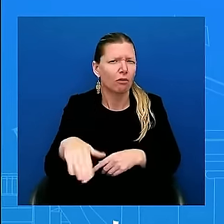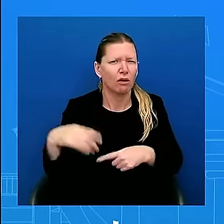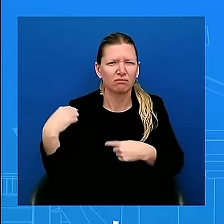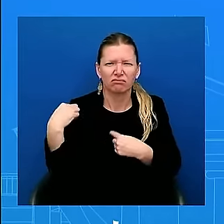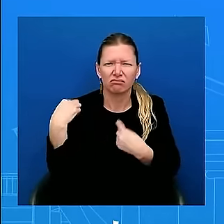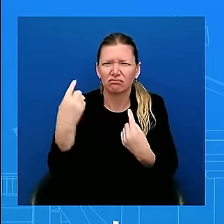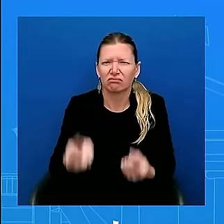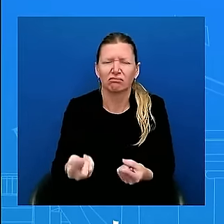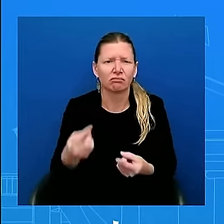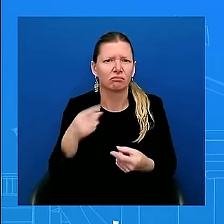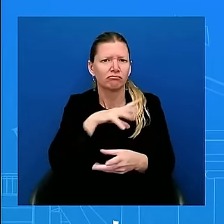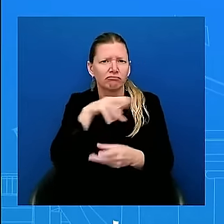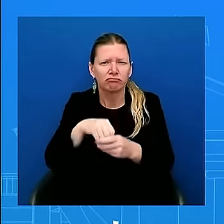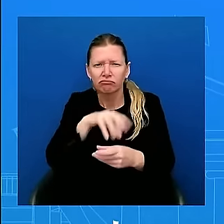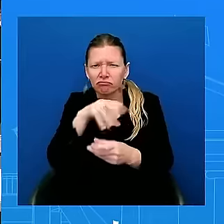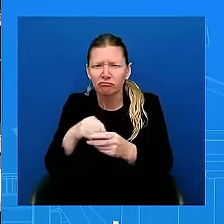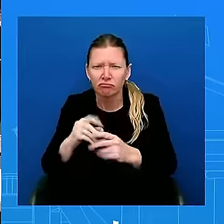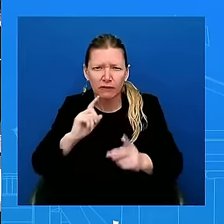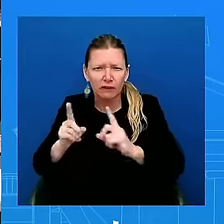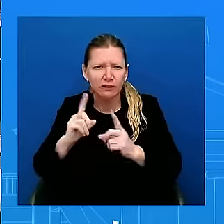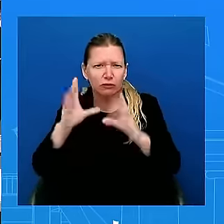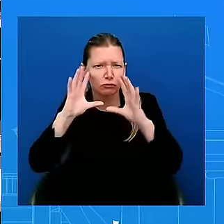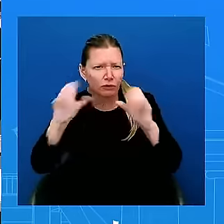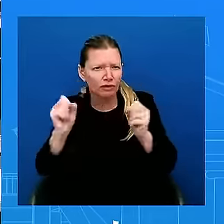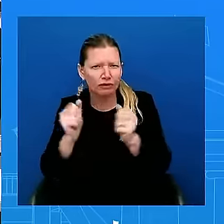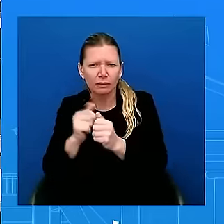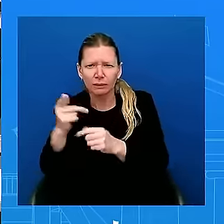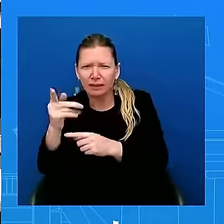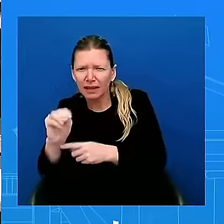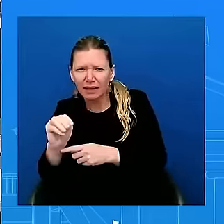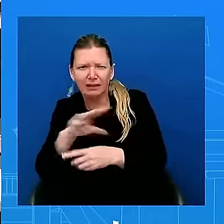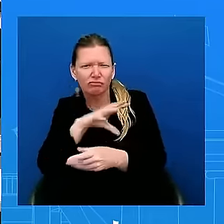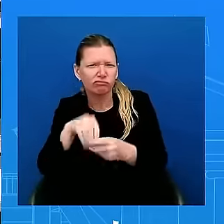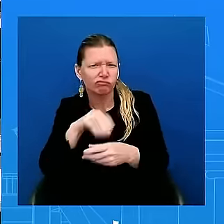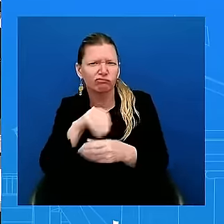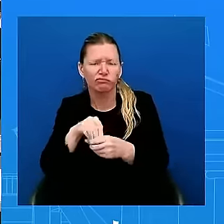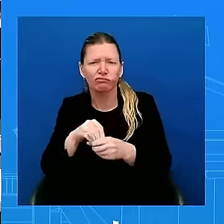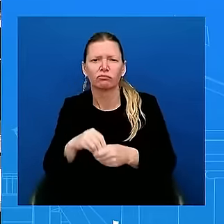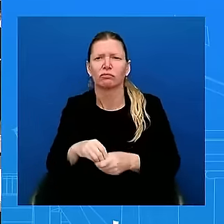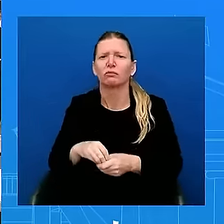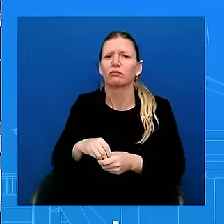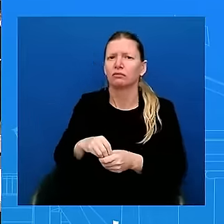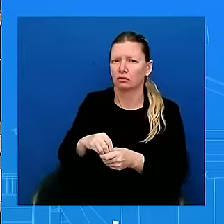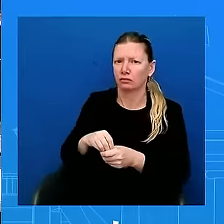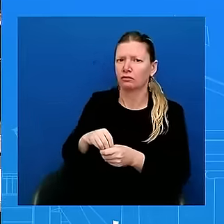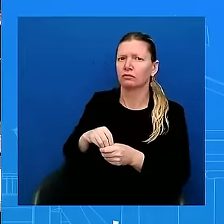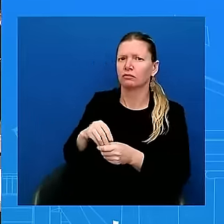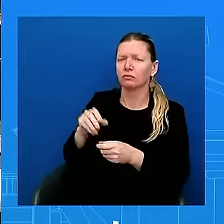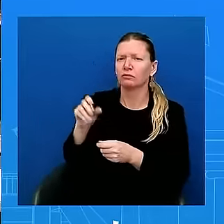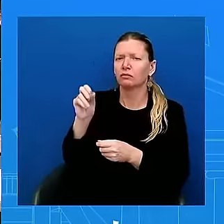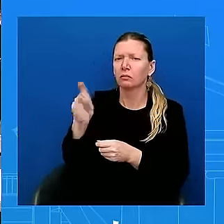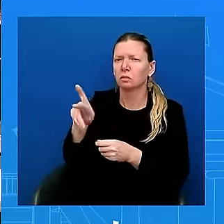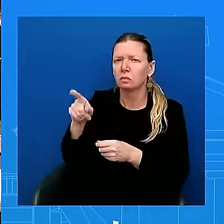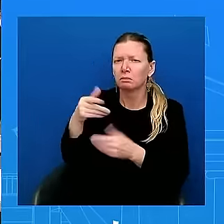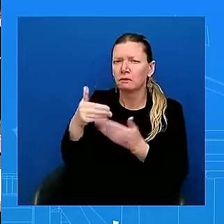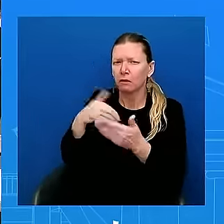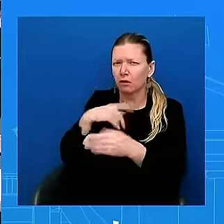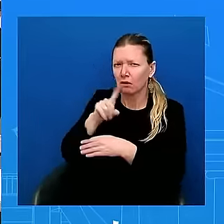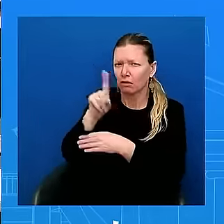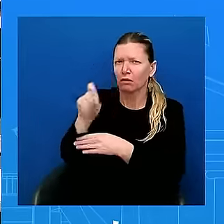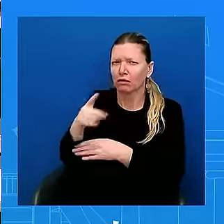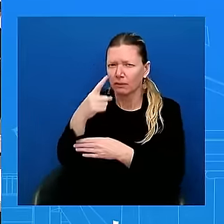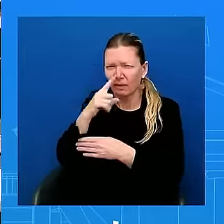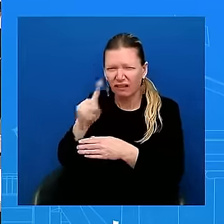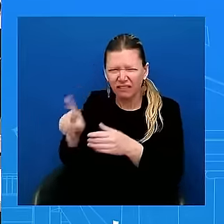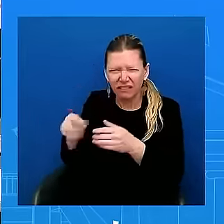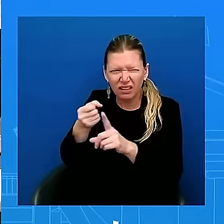Okay, before I get to my questions, guys, a quick follow-up on that. Sure. Can you explain to the American people who might think it just looks odd that she is having her own